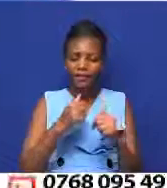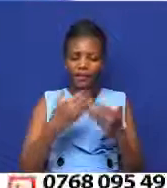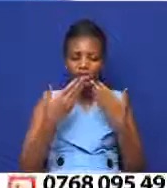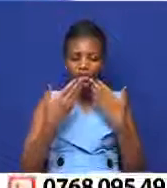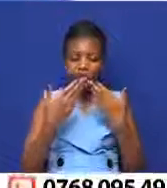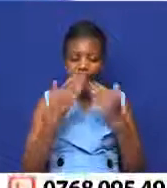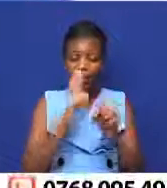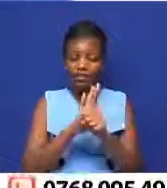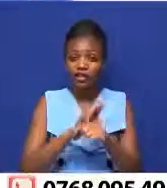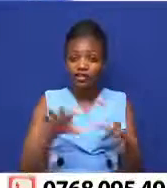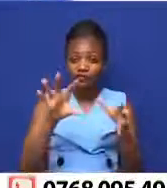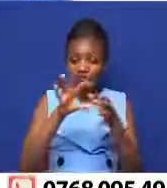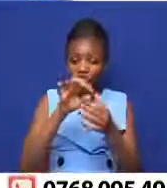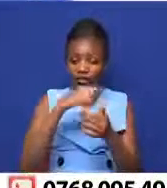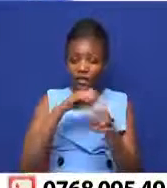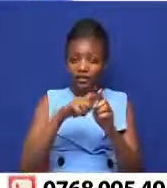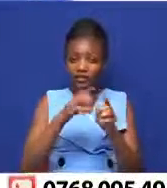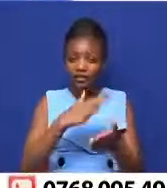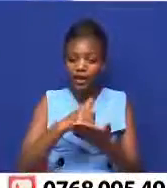all the same, for giving us or putting us up to speed.